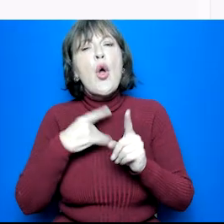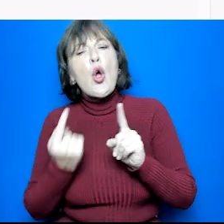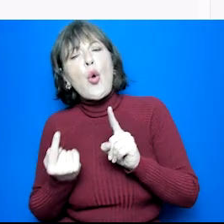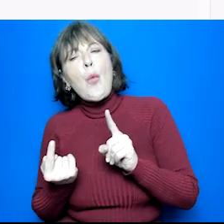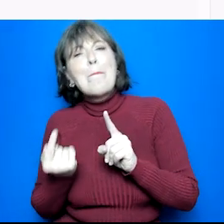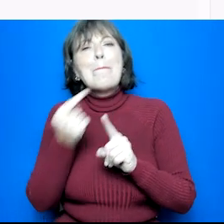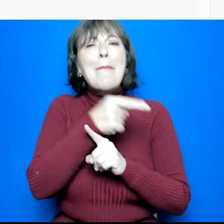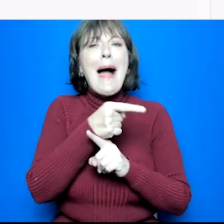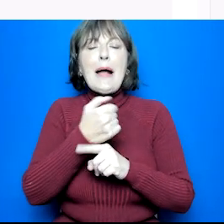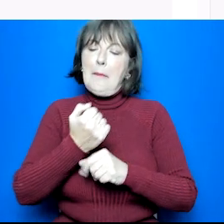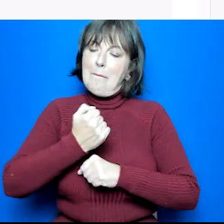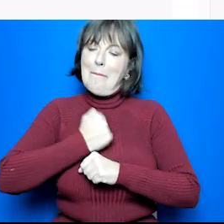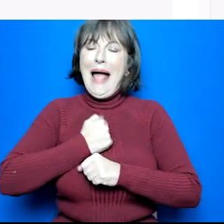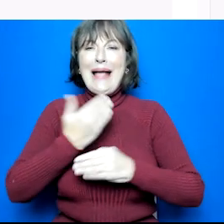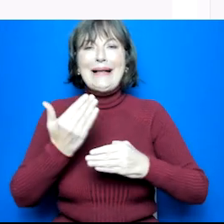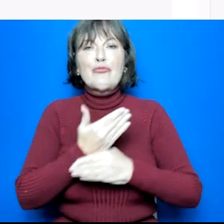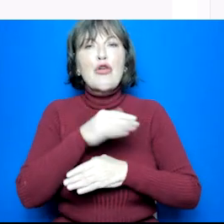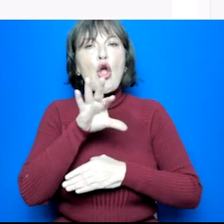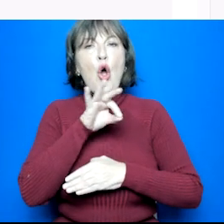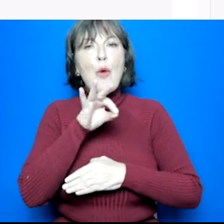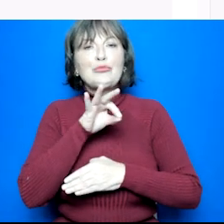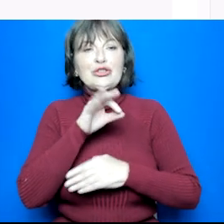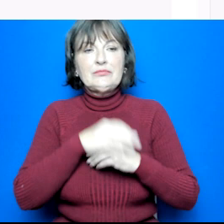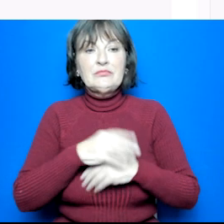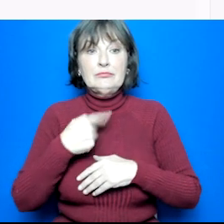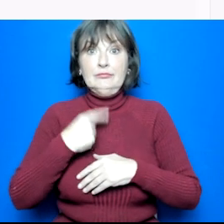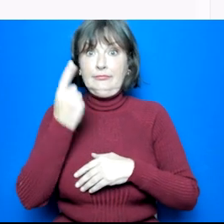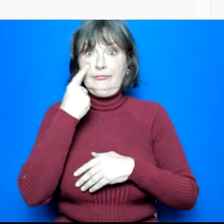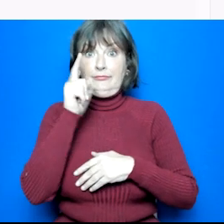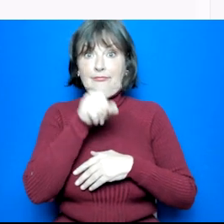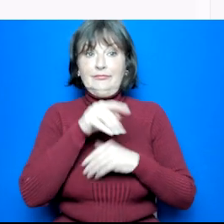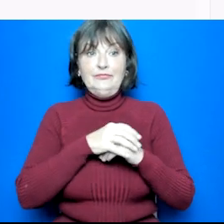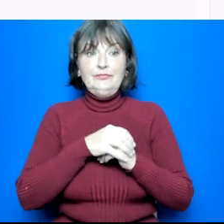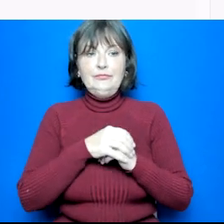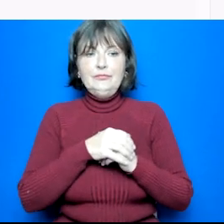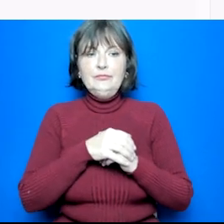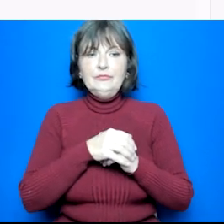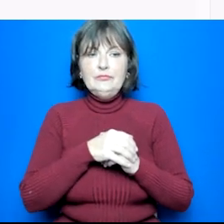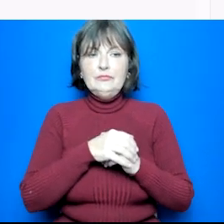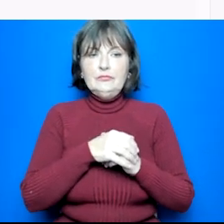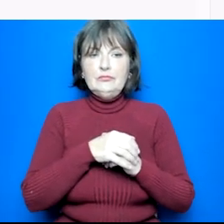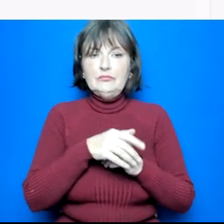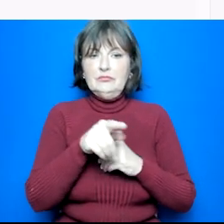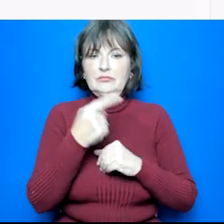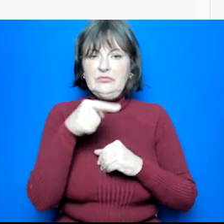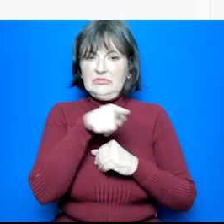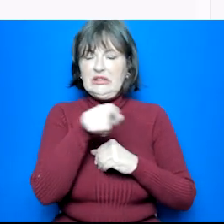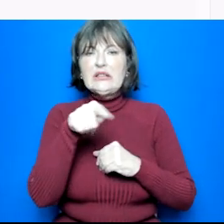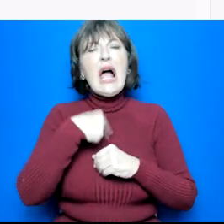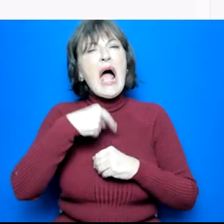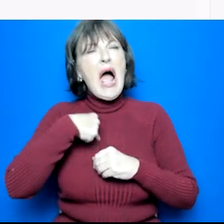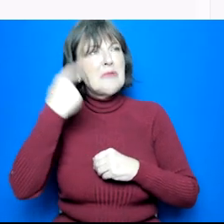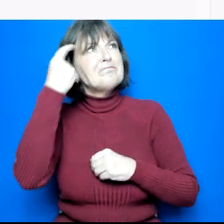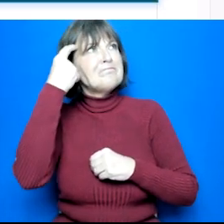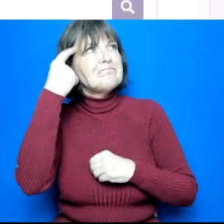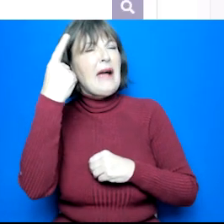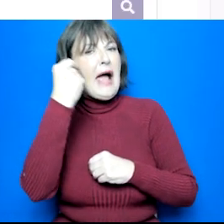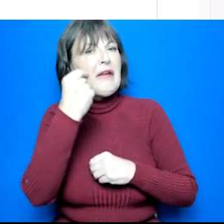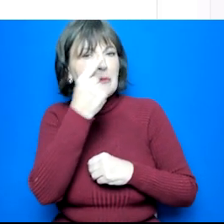to the My Career Options section. If I go into this section, you'll see a tab called I have a career in mind.